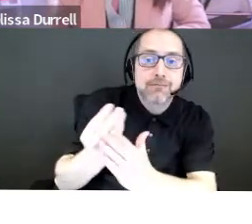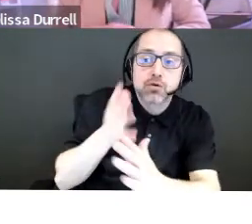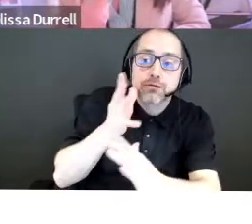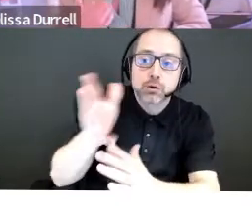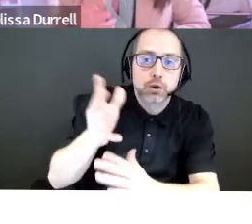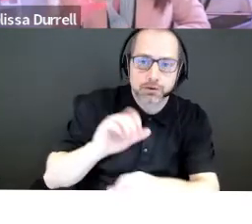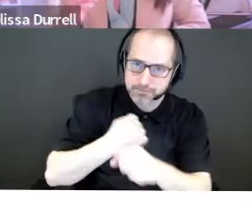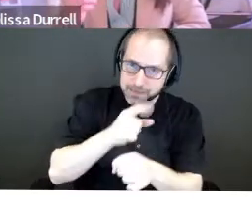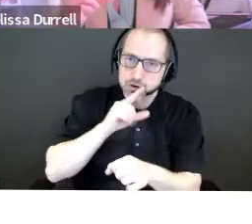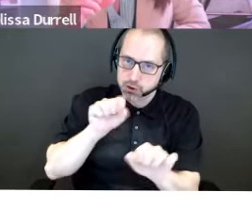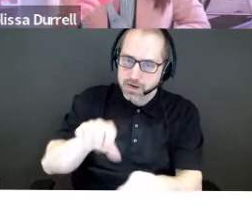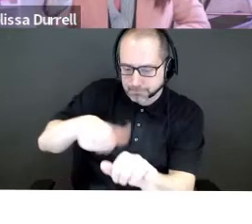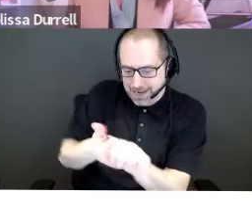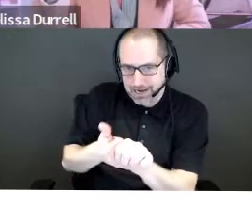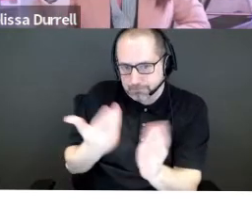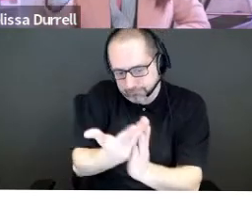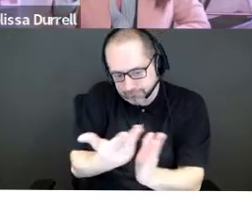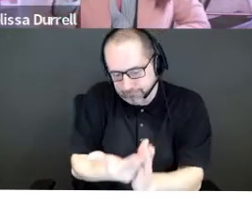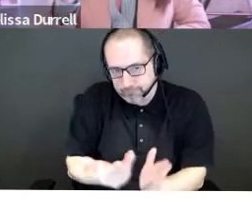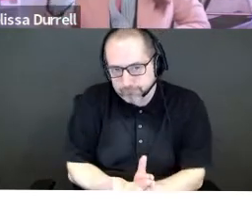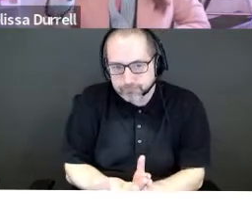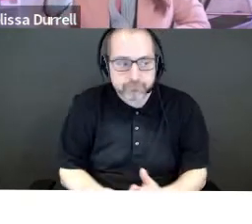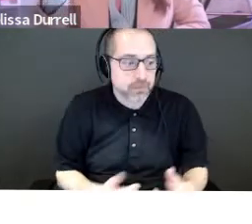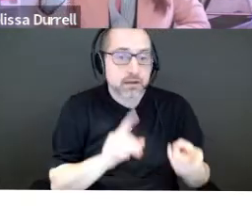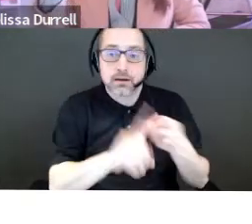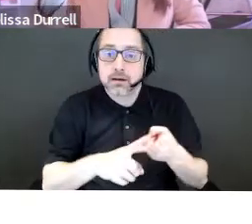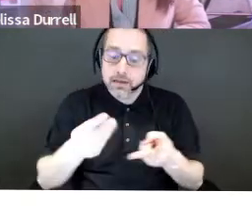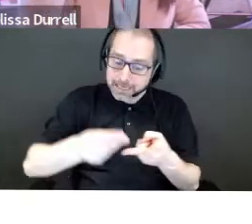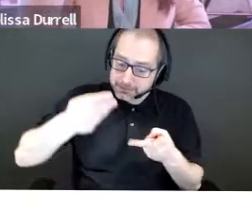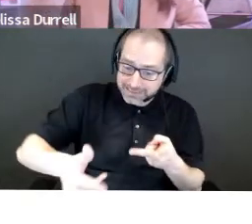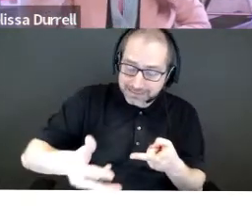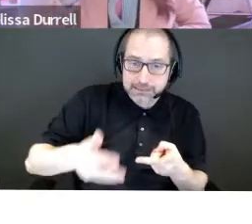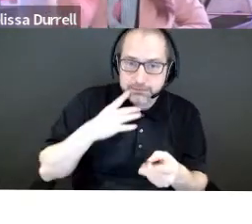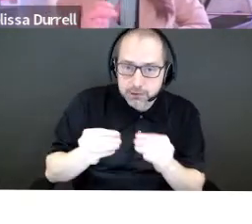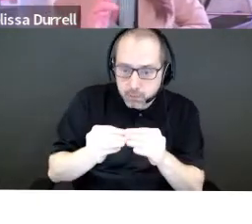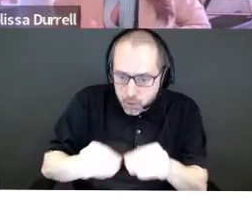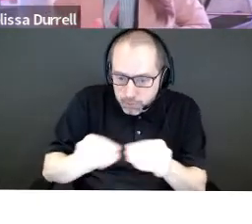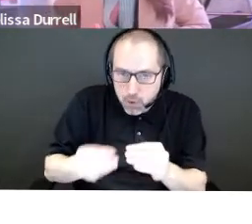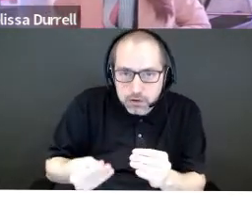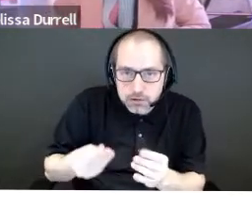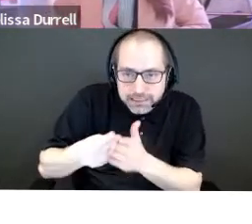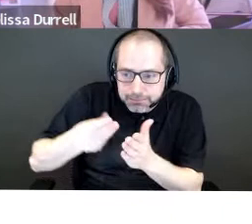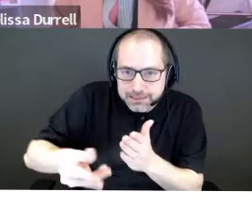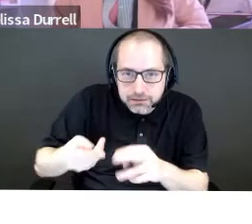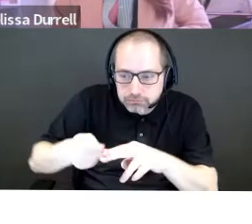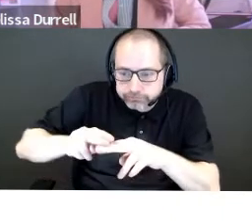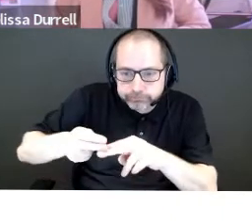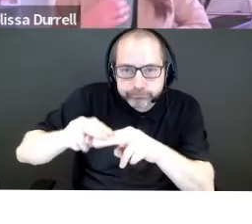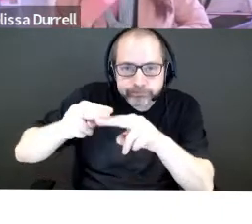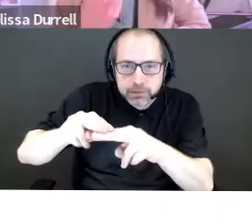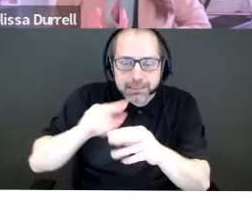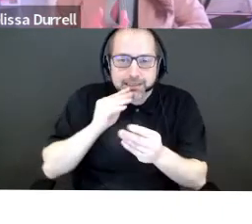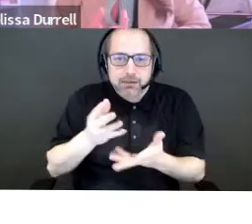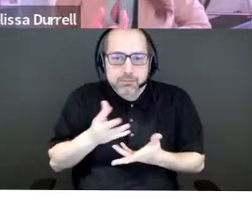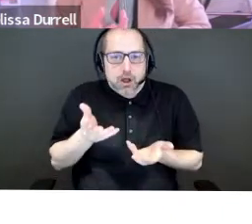Uh, expenses. That's good. I mean, I always want to know, like, are there expenses or they're going up slowly? It tells me a lot about what the CFO is thinking.